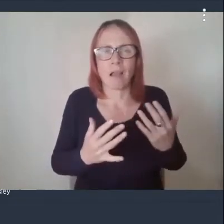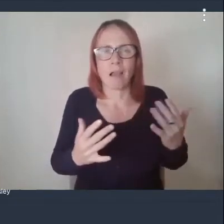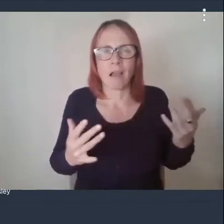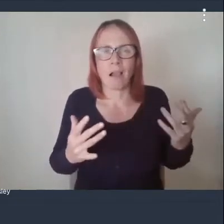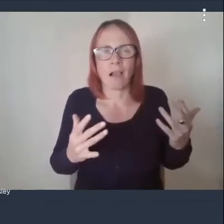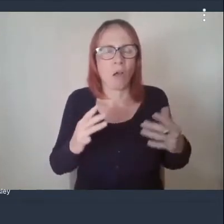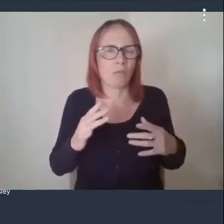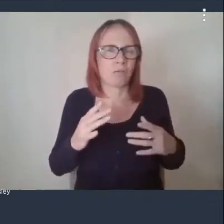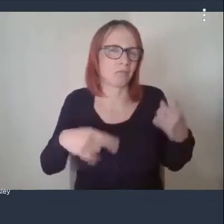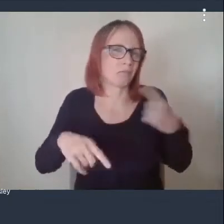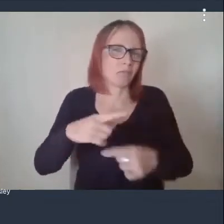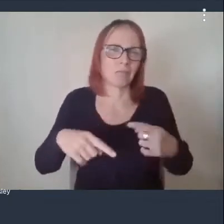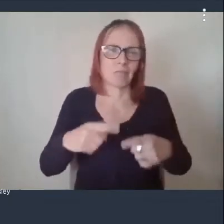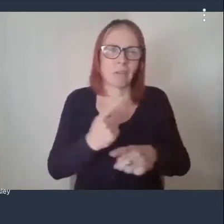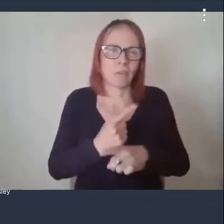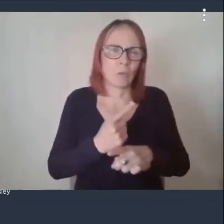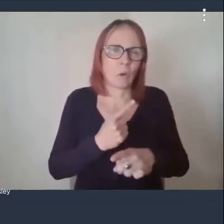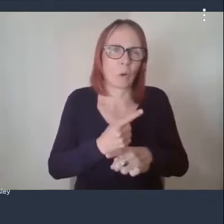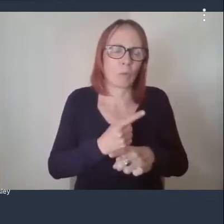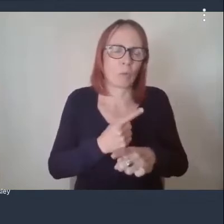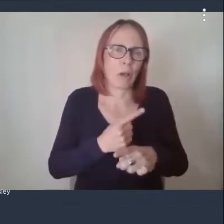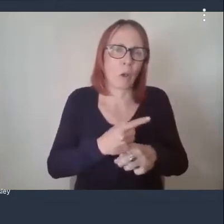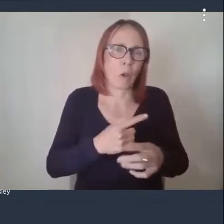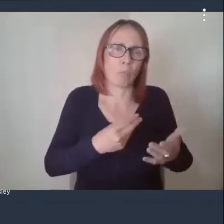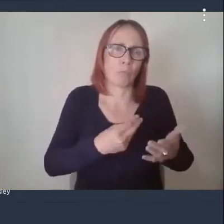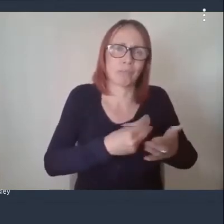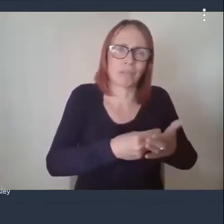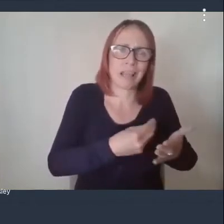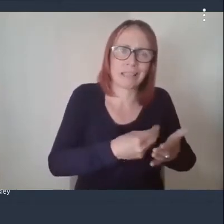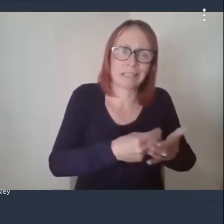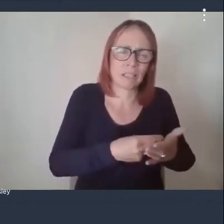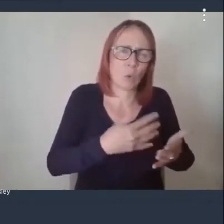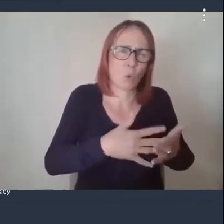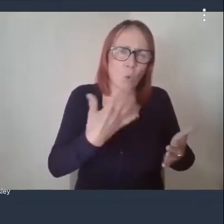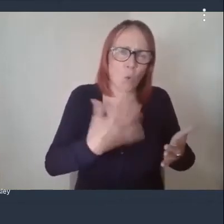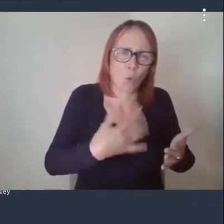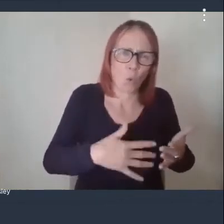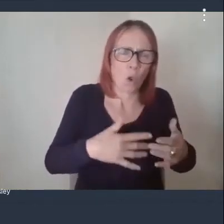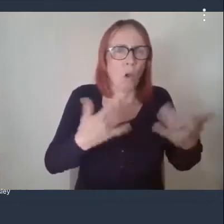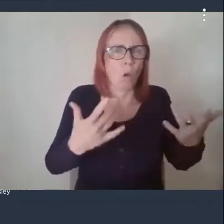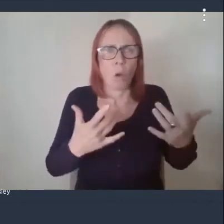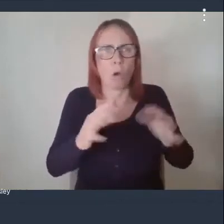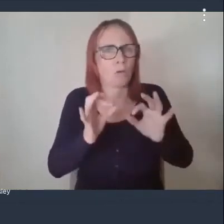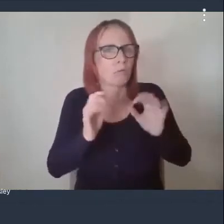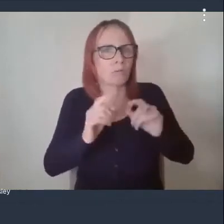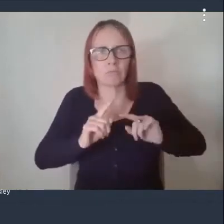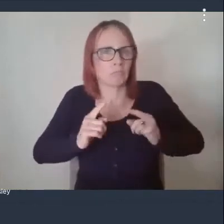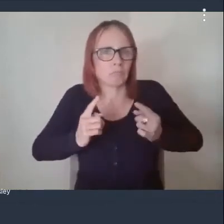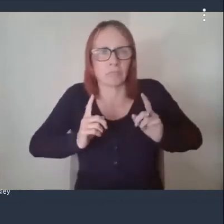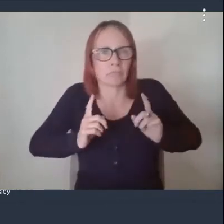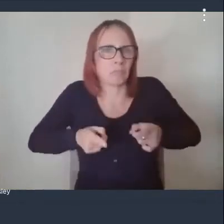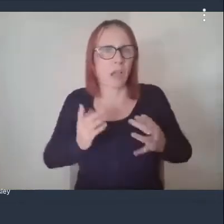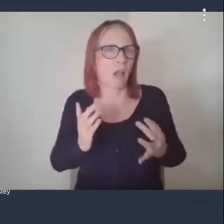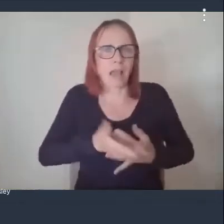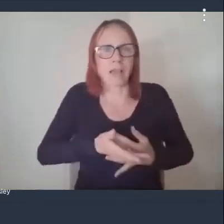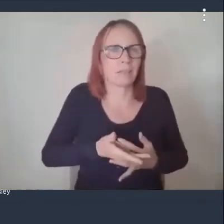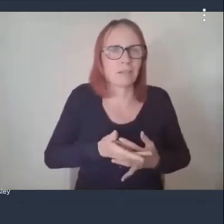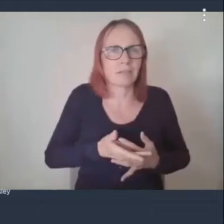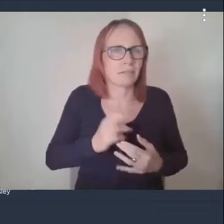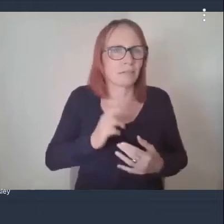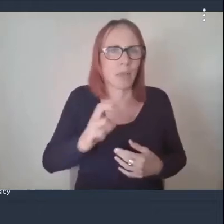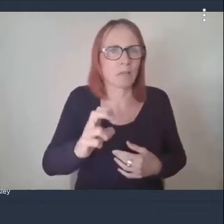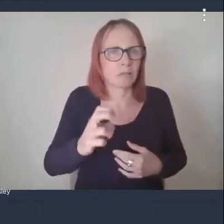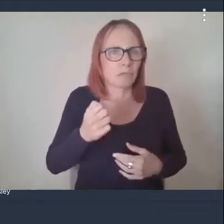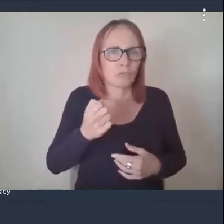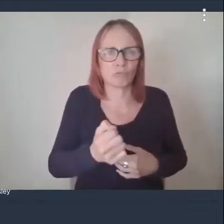transport uh our accessibilities especially for people with mobility issues and not any not